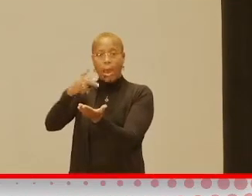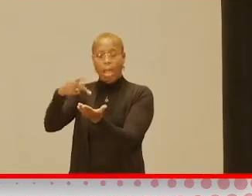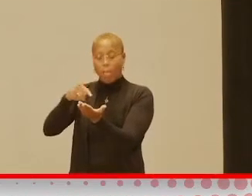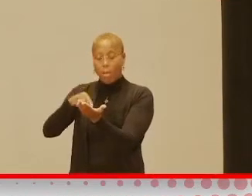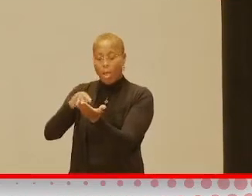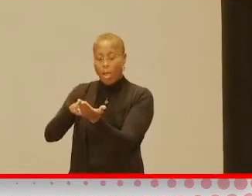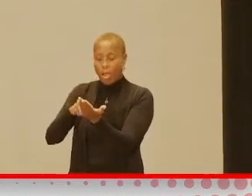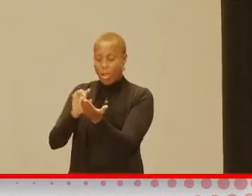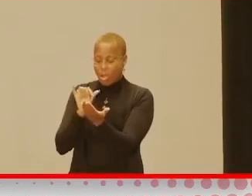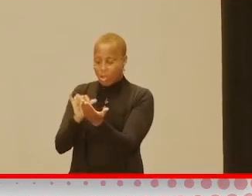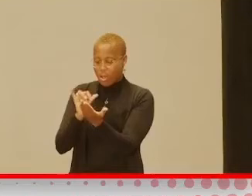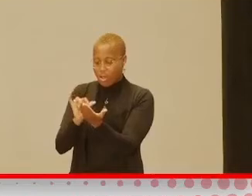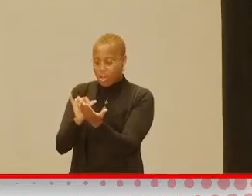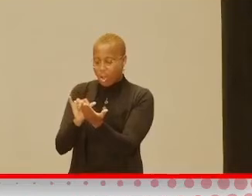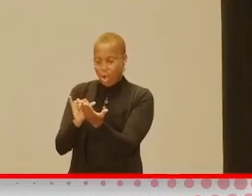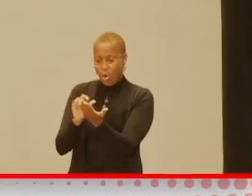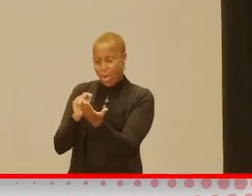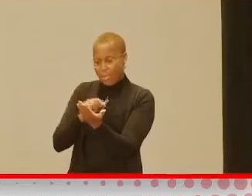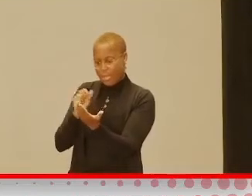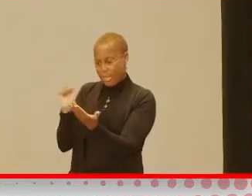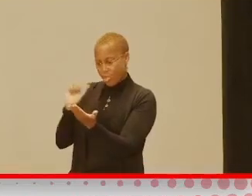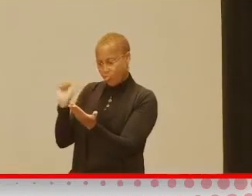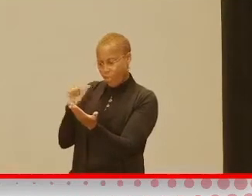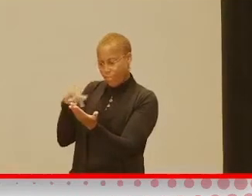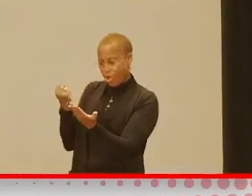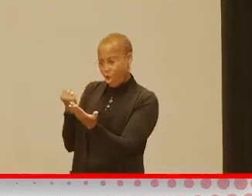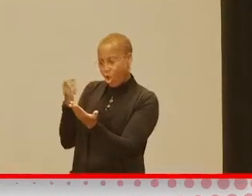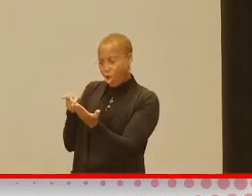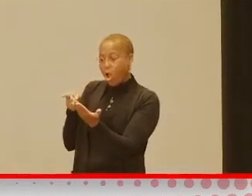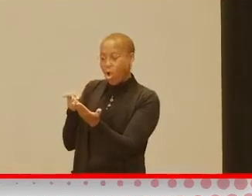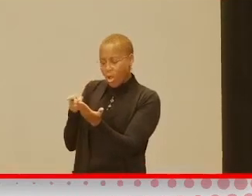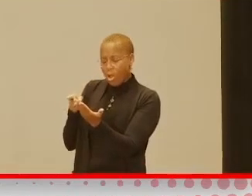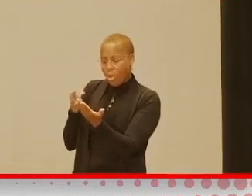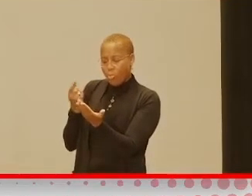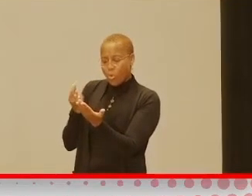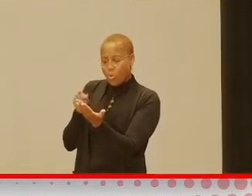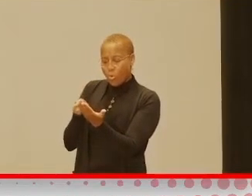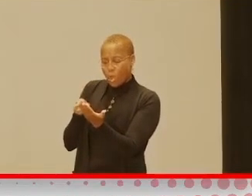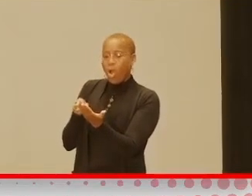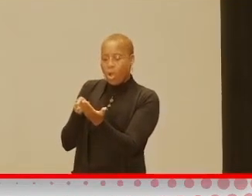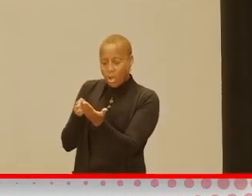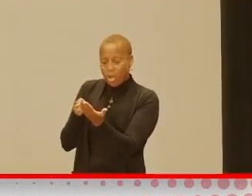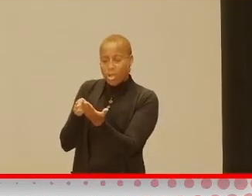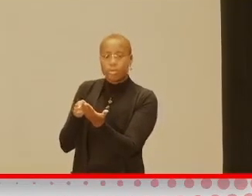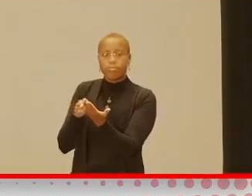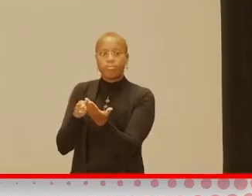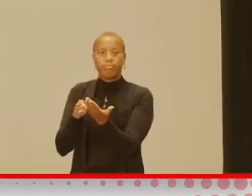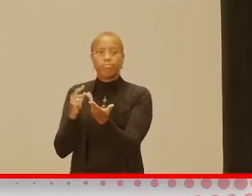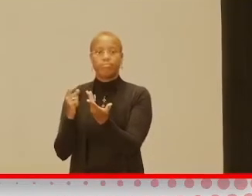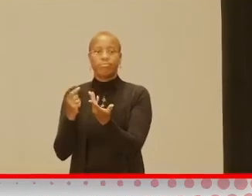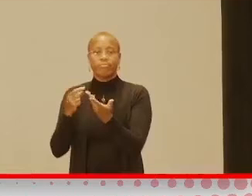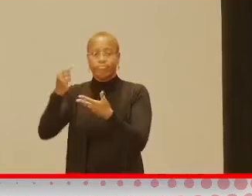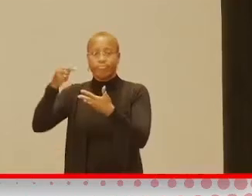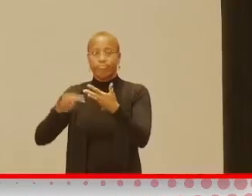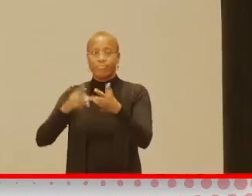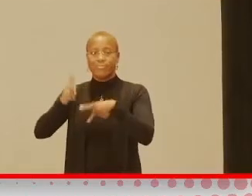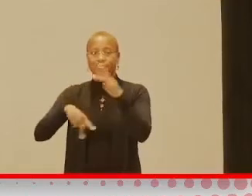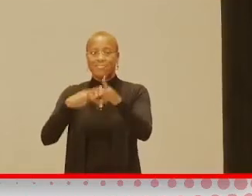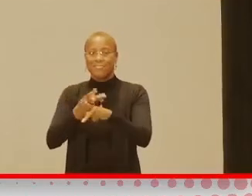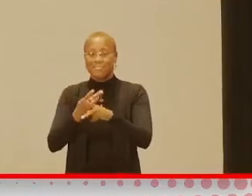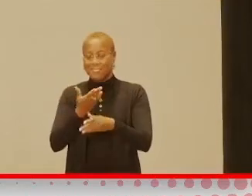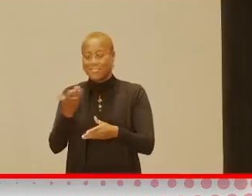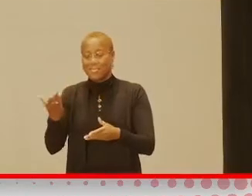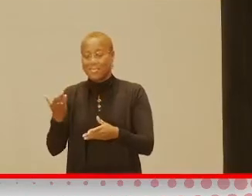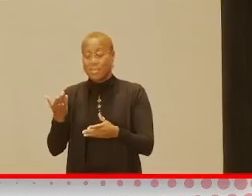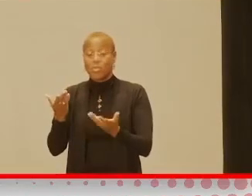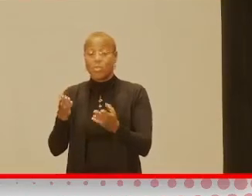got ideas for driving in the car and, you know, while you're sitting and waiting, you know, all those types of things. So check those